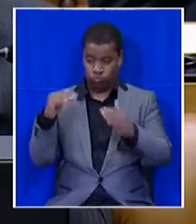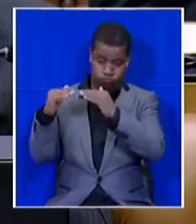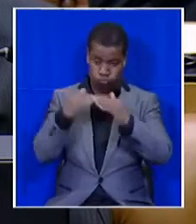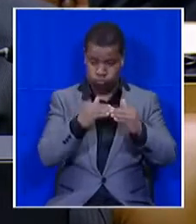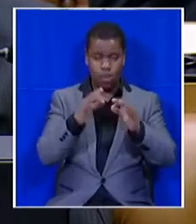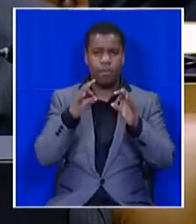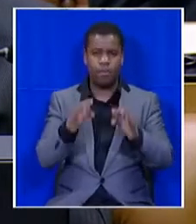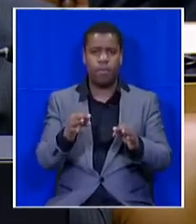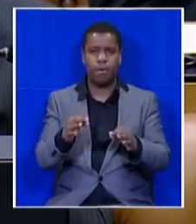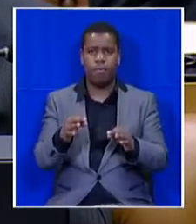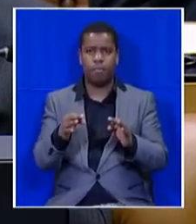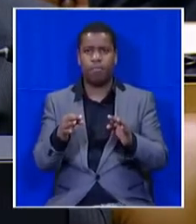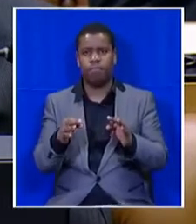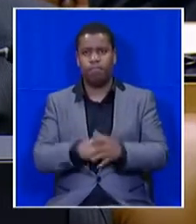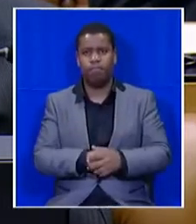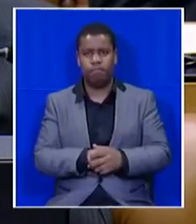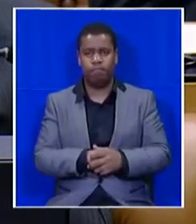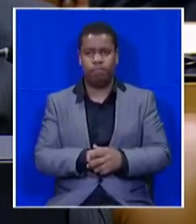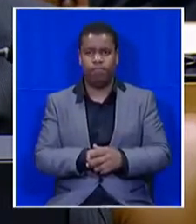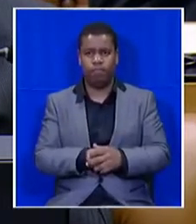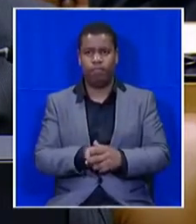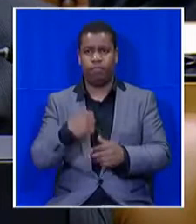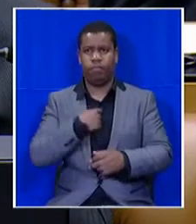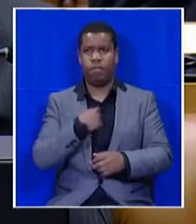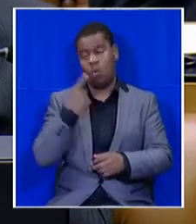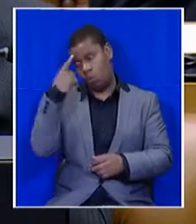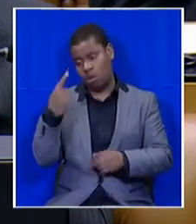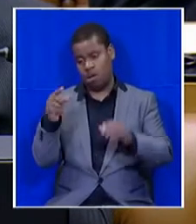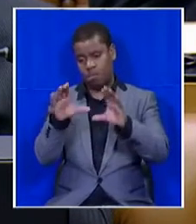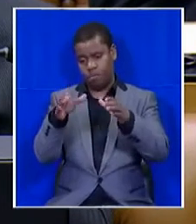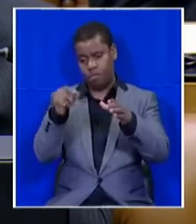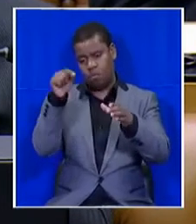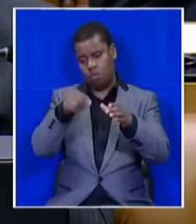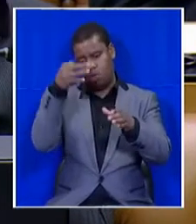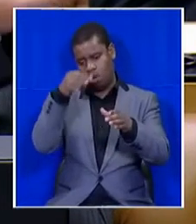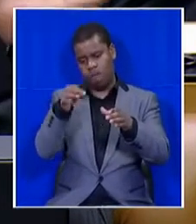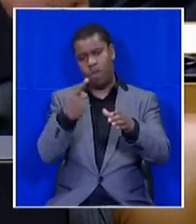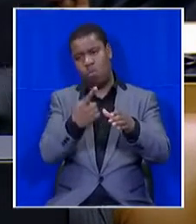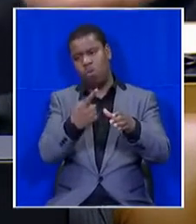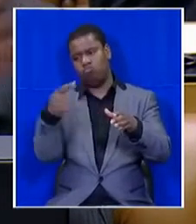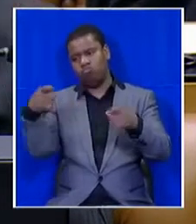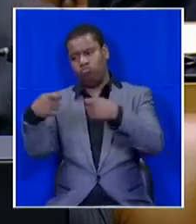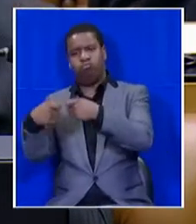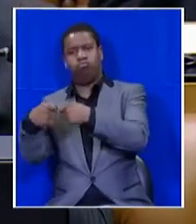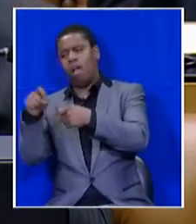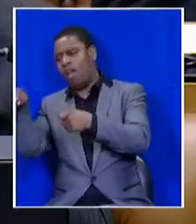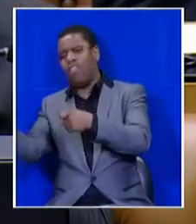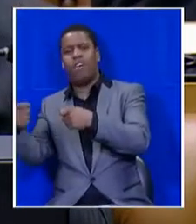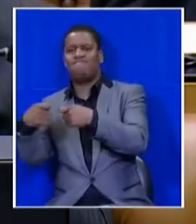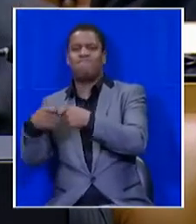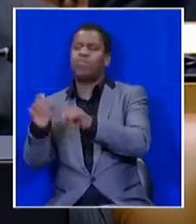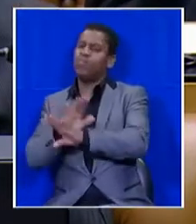in a way where one entity of government is not at war, as I said, with another